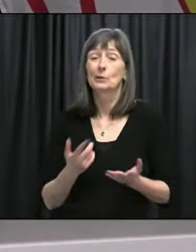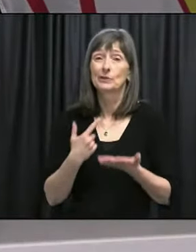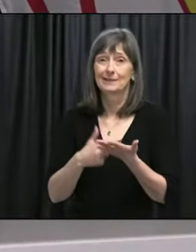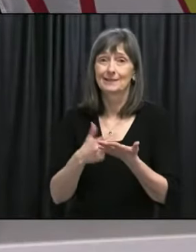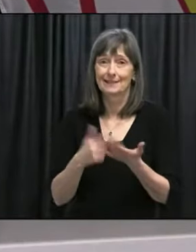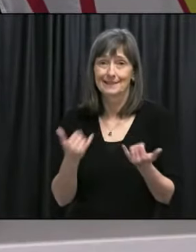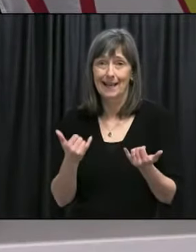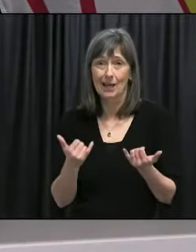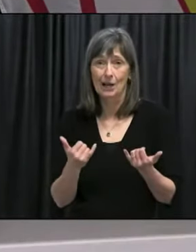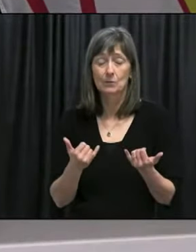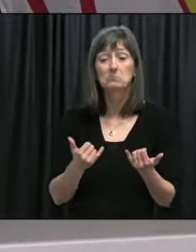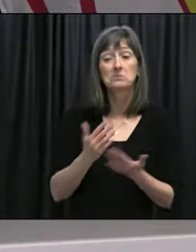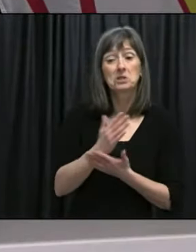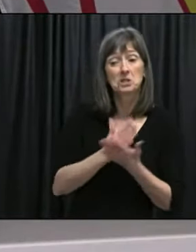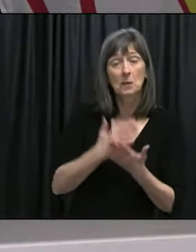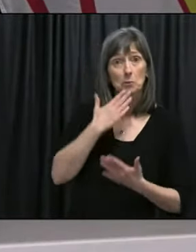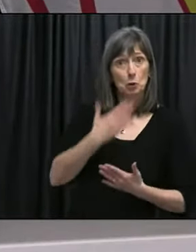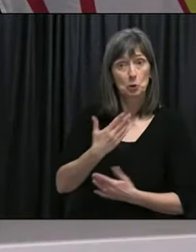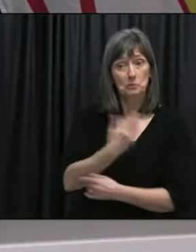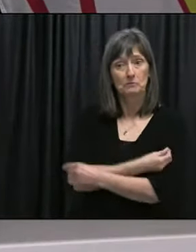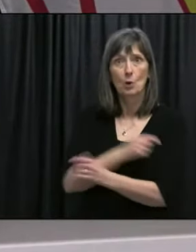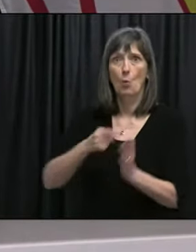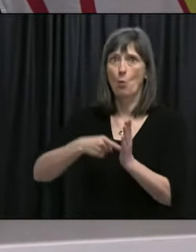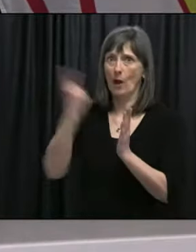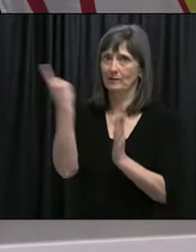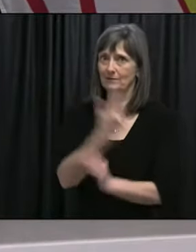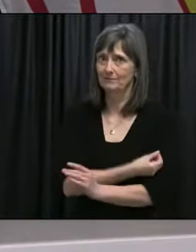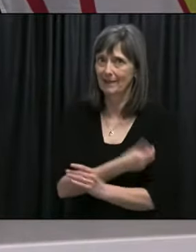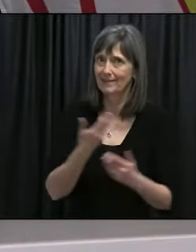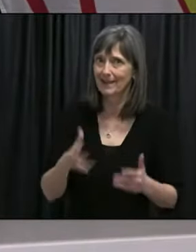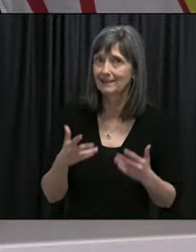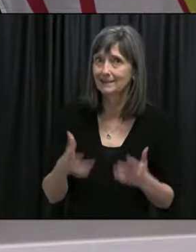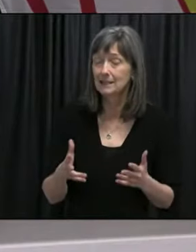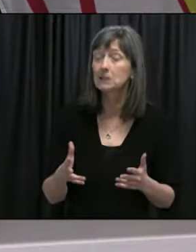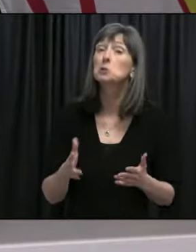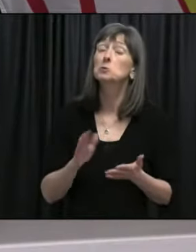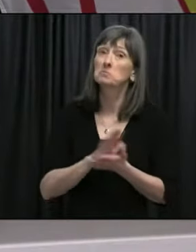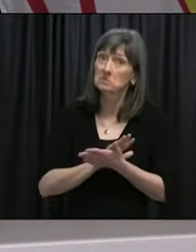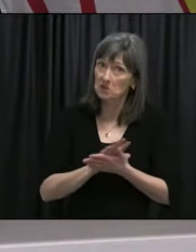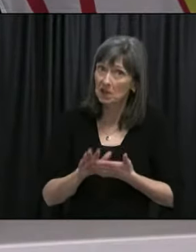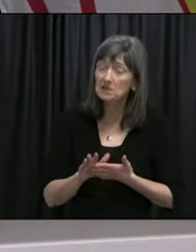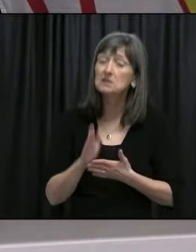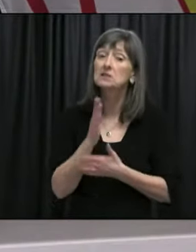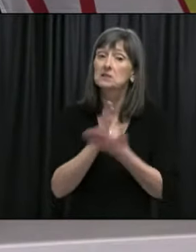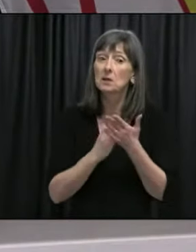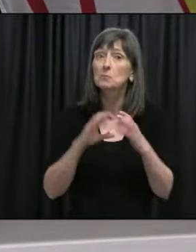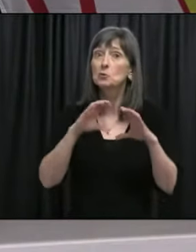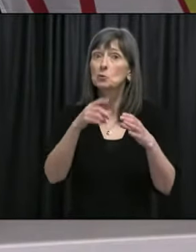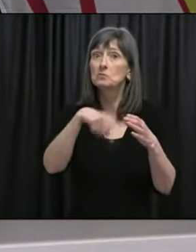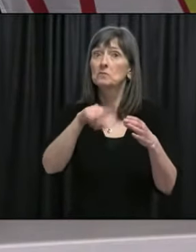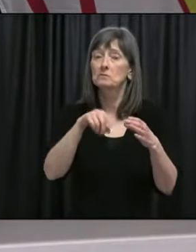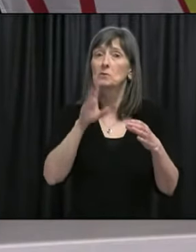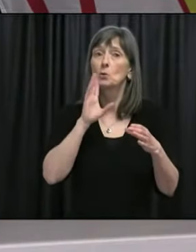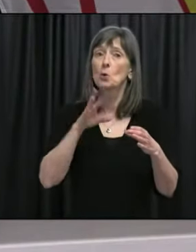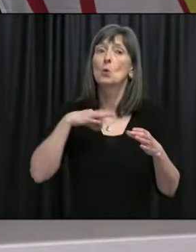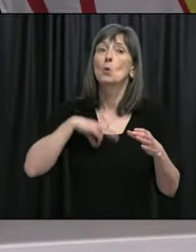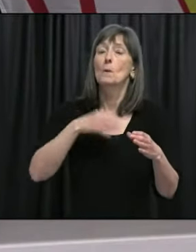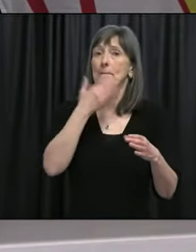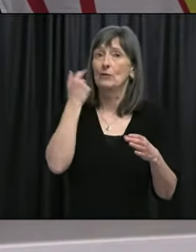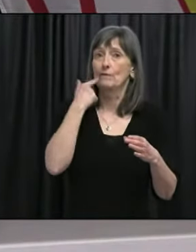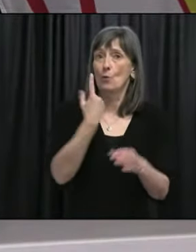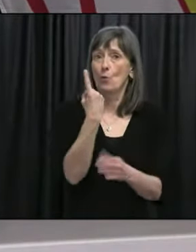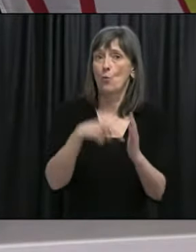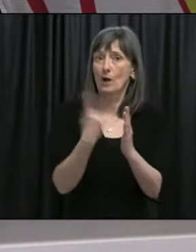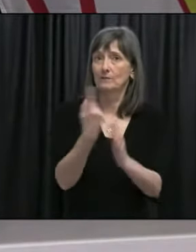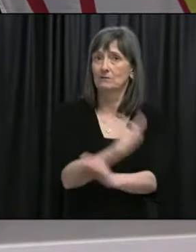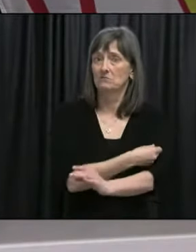that, you know, there are some benefits to it. It's a one dose vaccine. And so there are some communities, some populations where that would be a very beneficial thing.